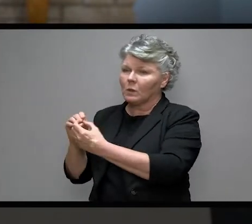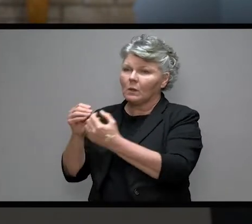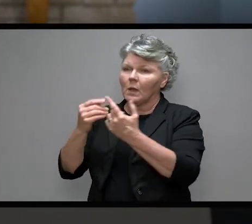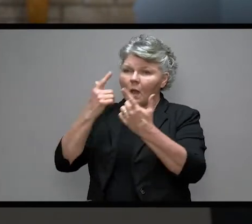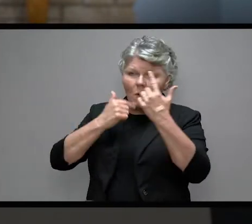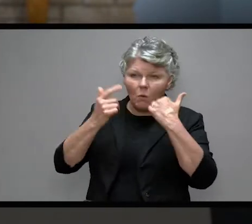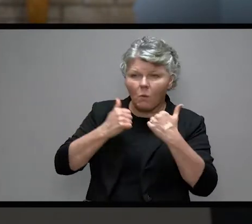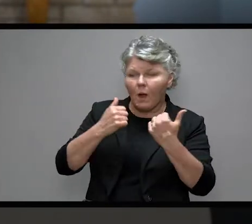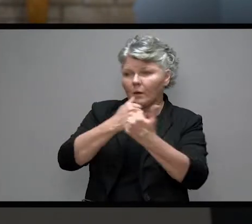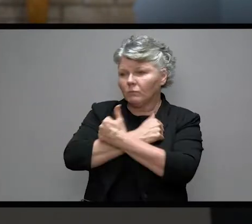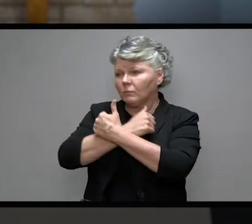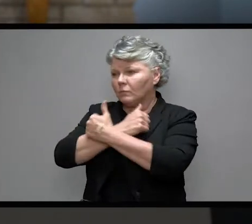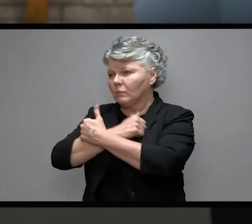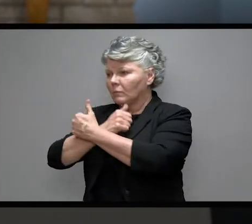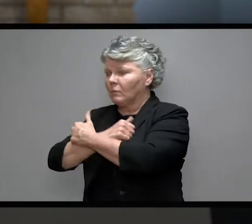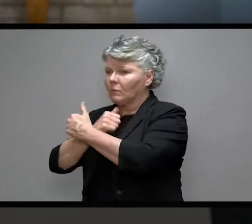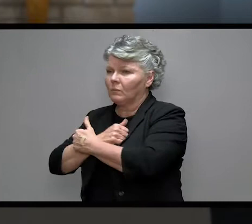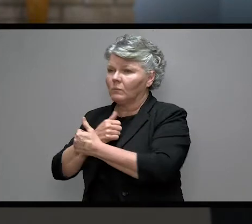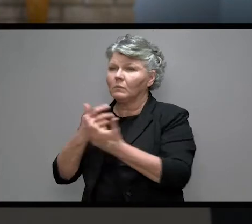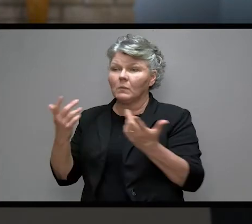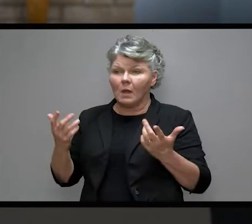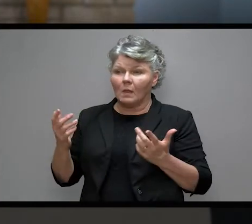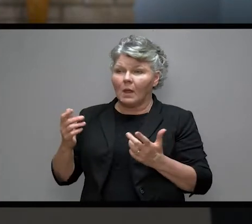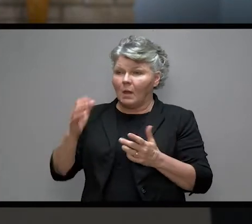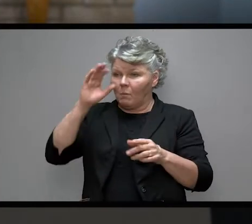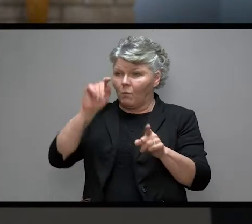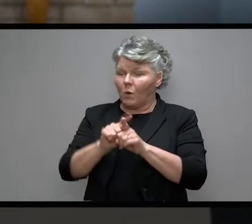After that, his brothers talked with him.